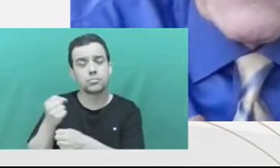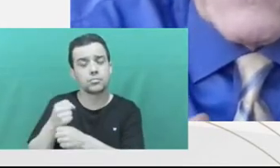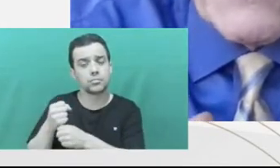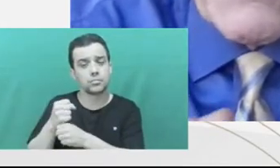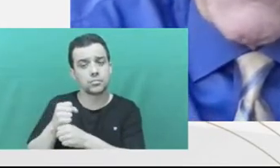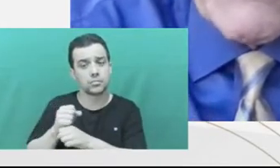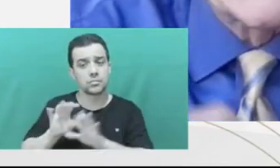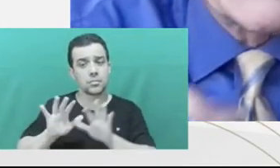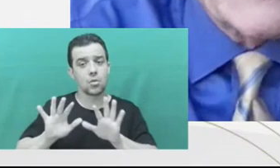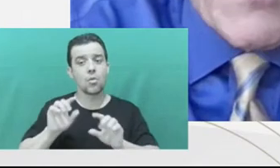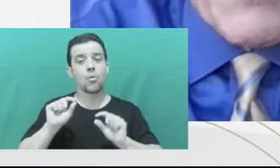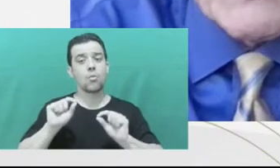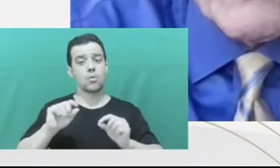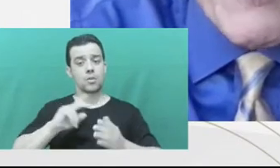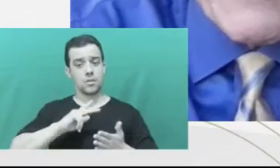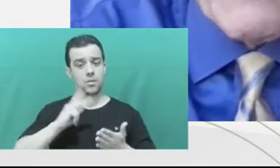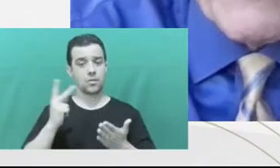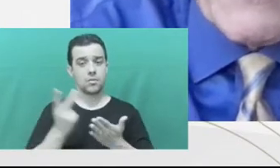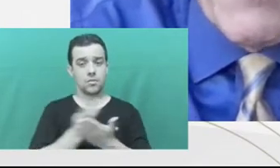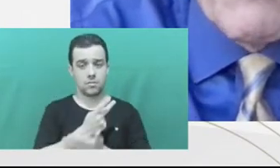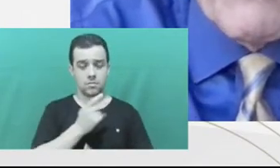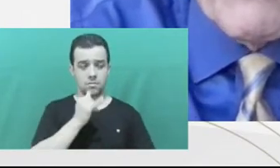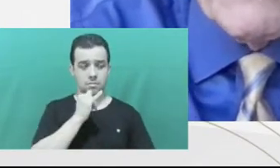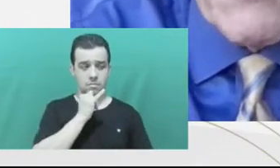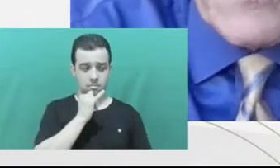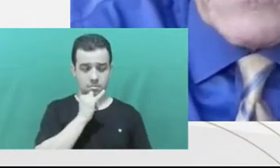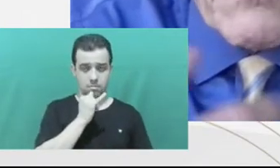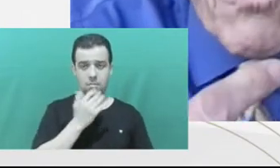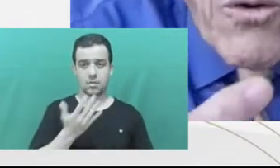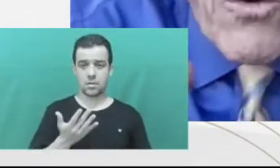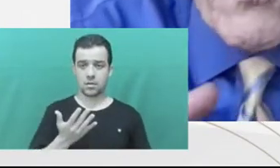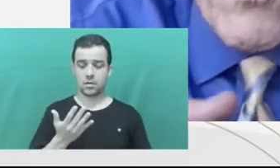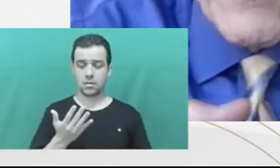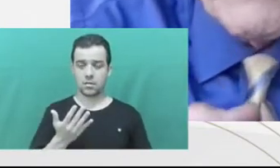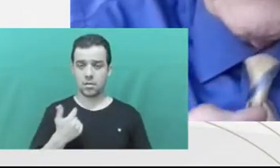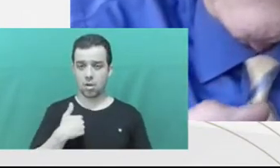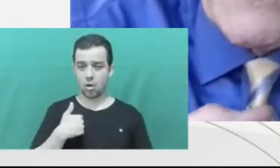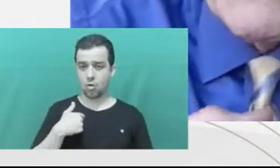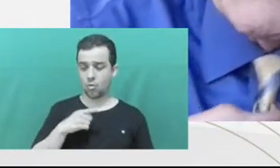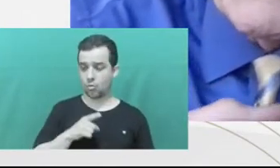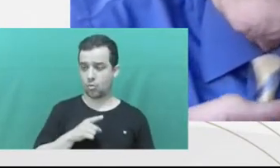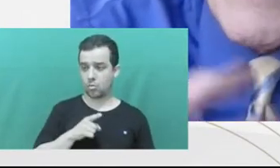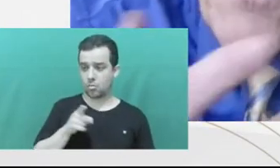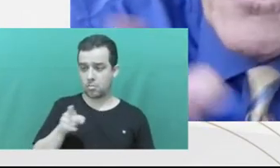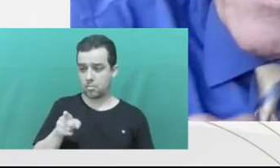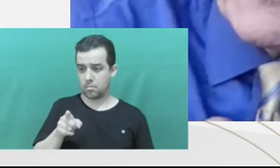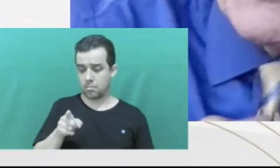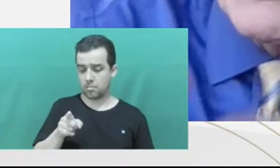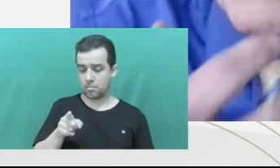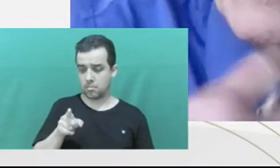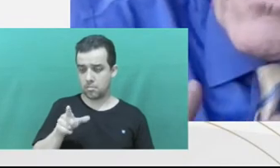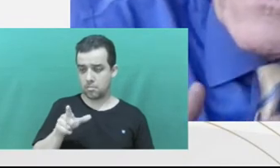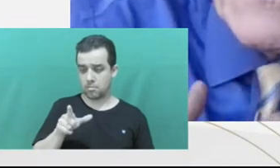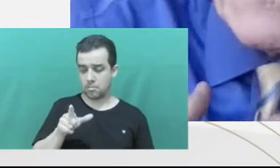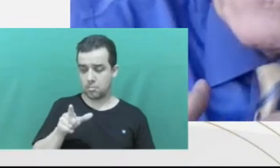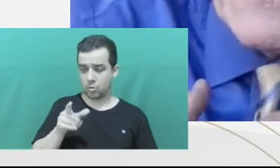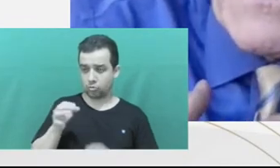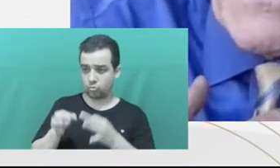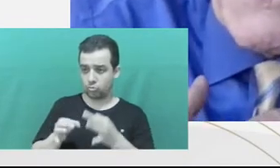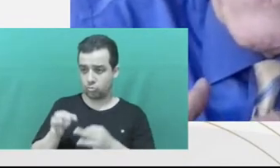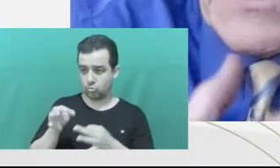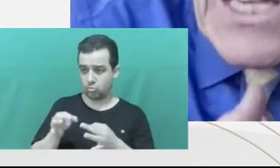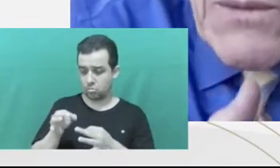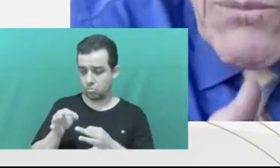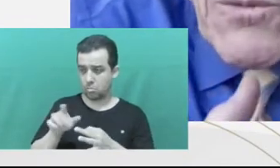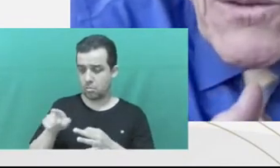defendants insist on their trial, believing it more worthwhile to try to persuade a jury of their innocence